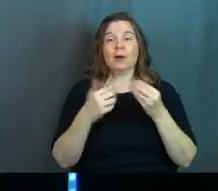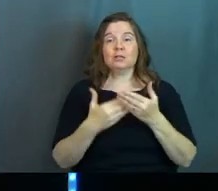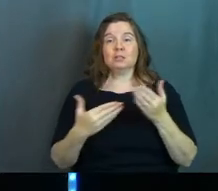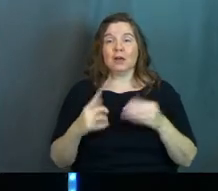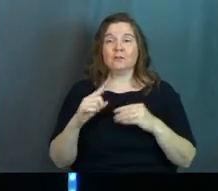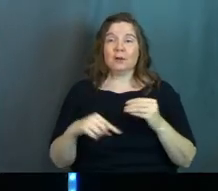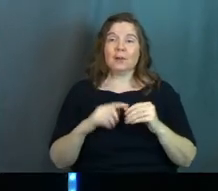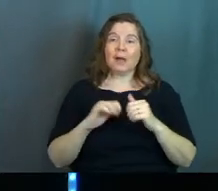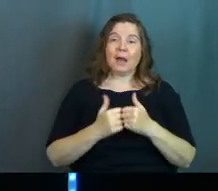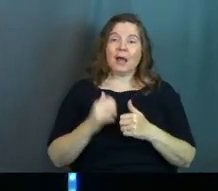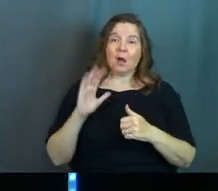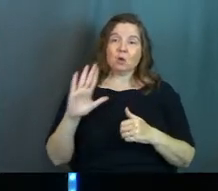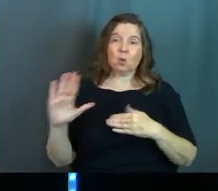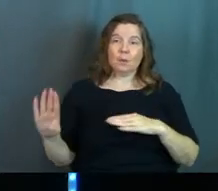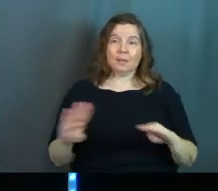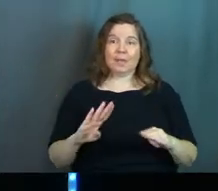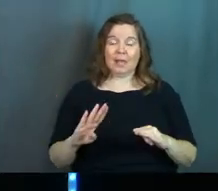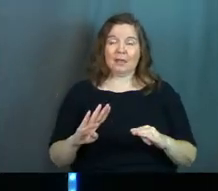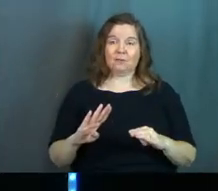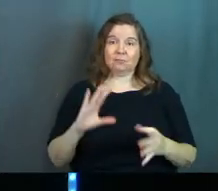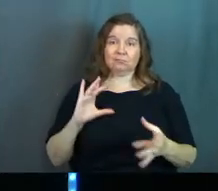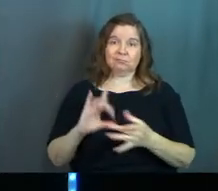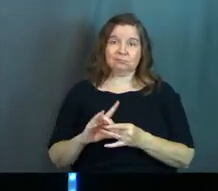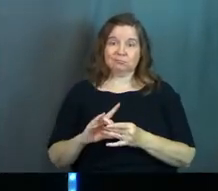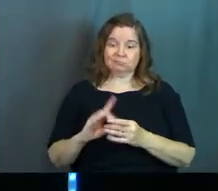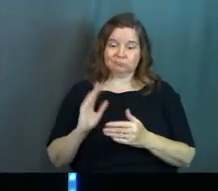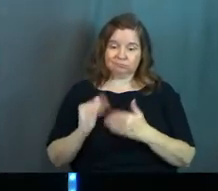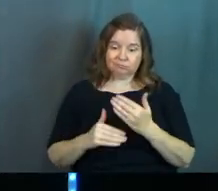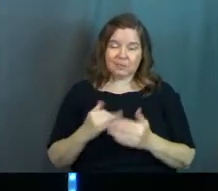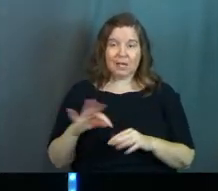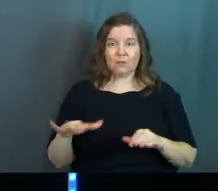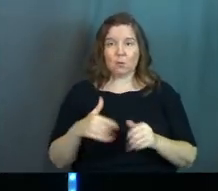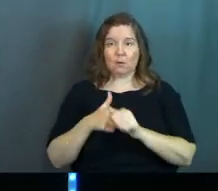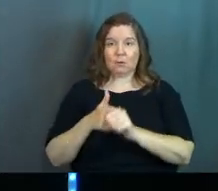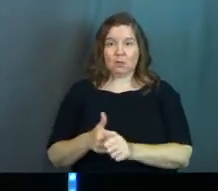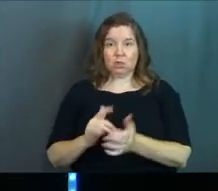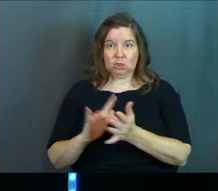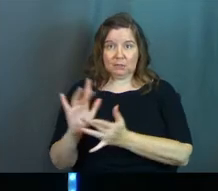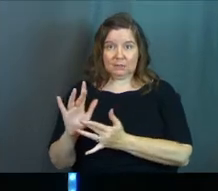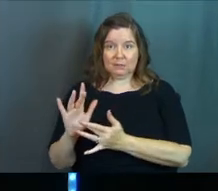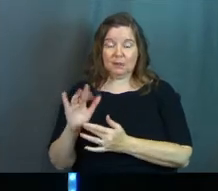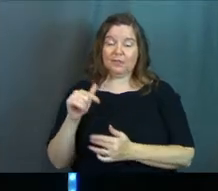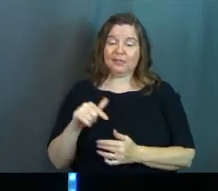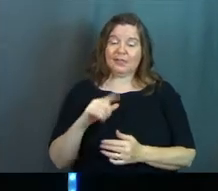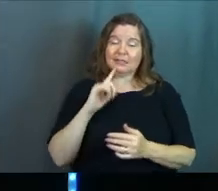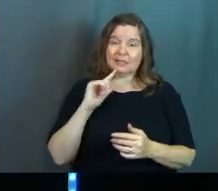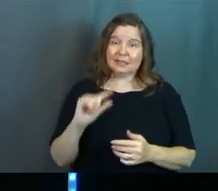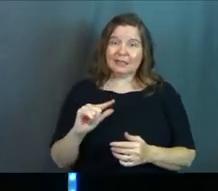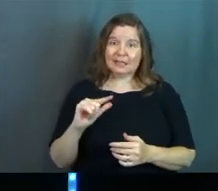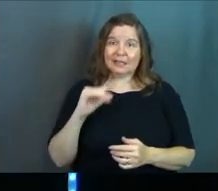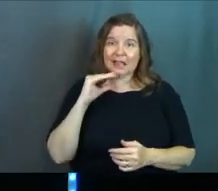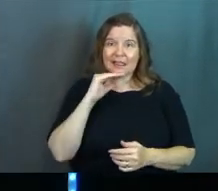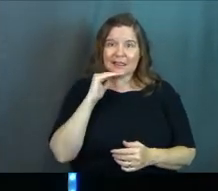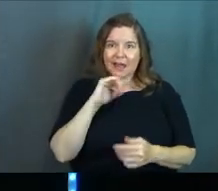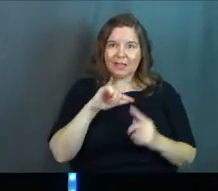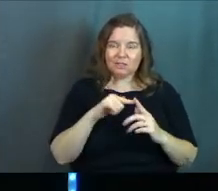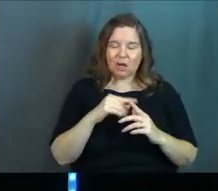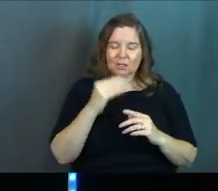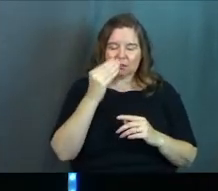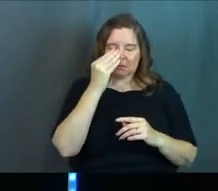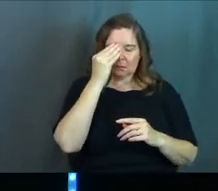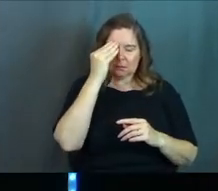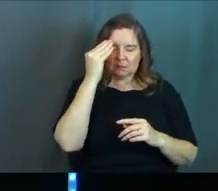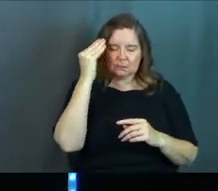stuff about how your behavior ought to go if you're walking in the path of Jesus. This little lie starts to creep into